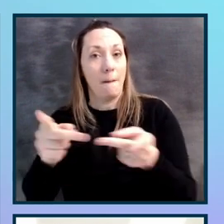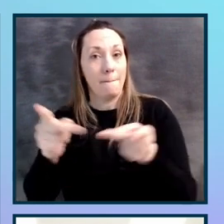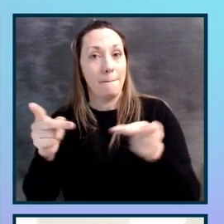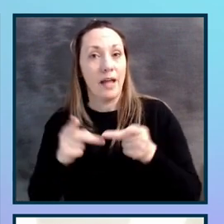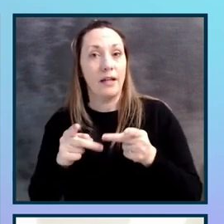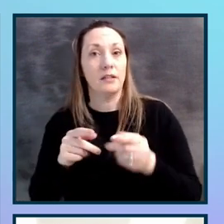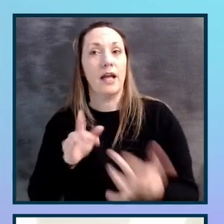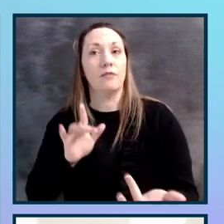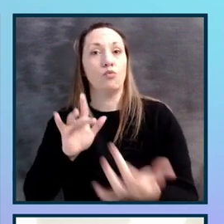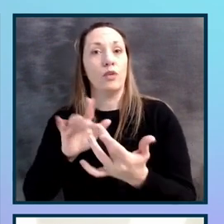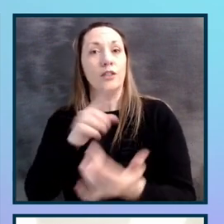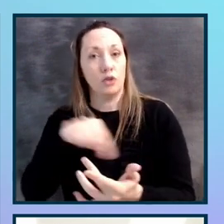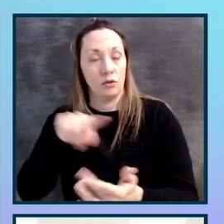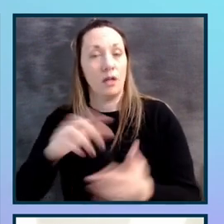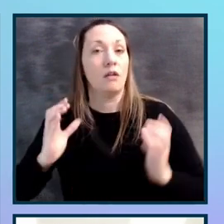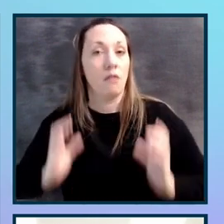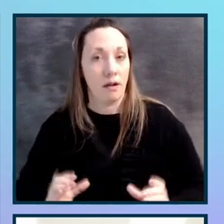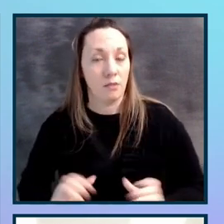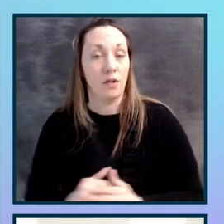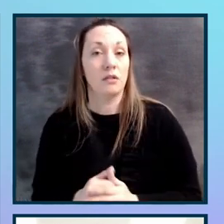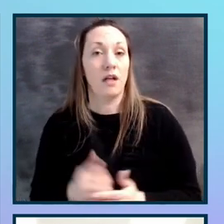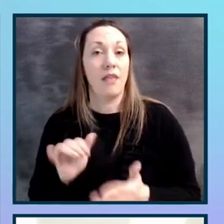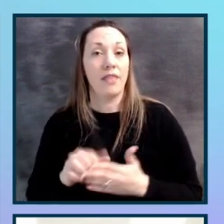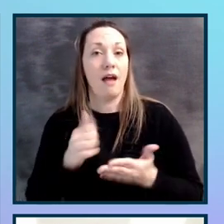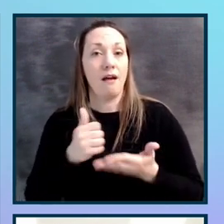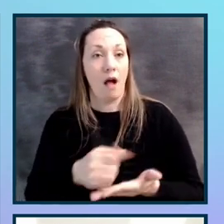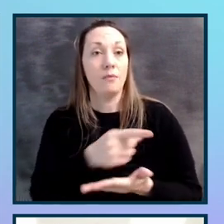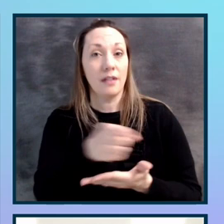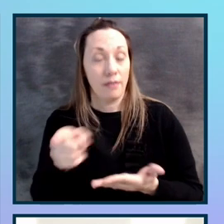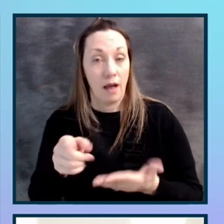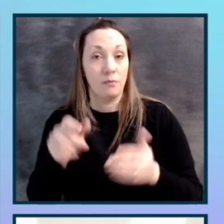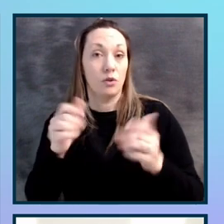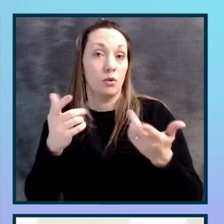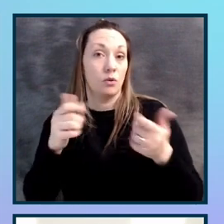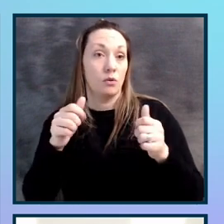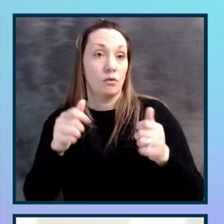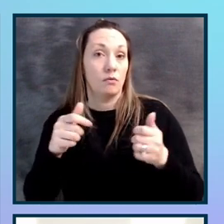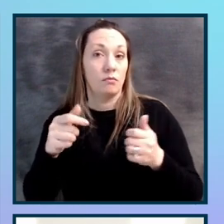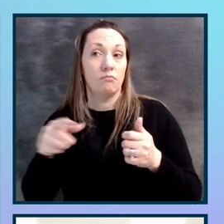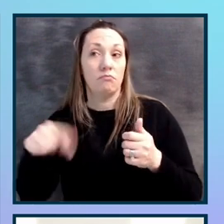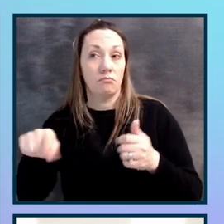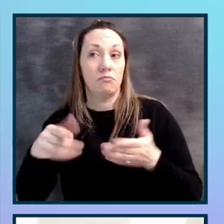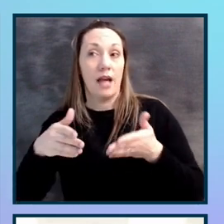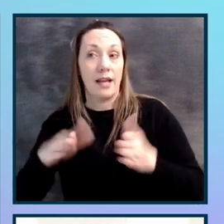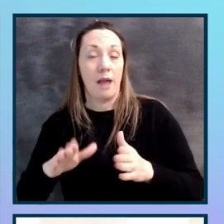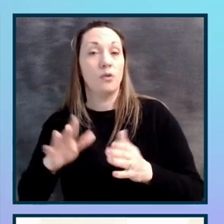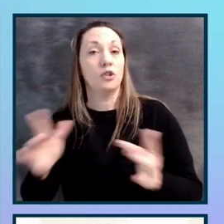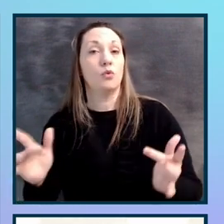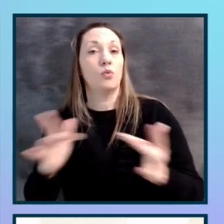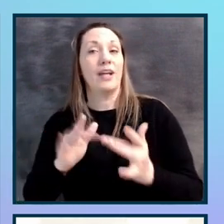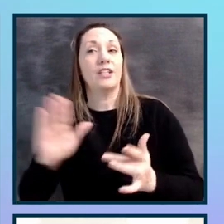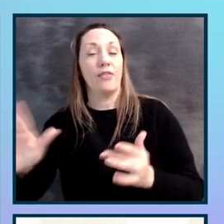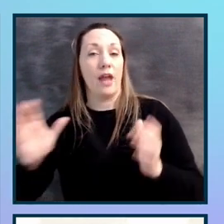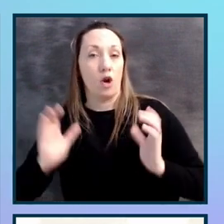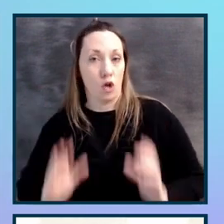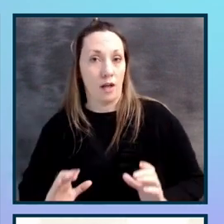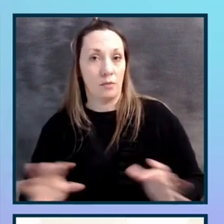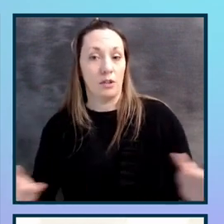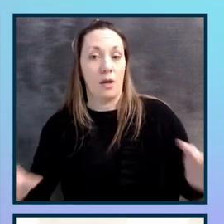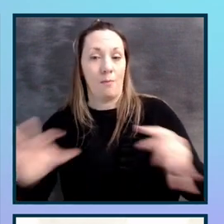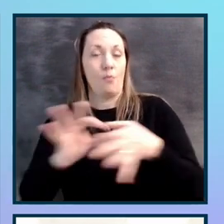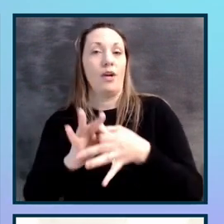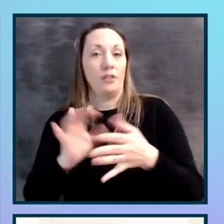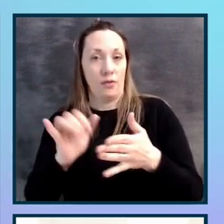that they have. And that helps them to enable their customers and bridge that accessibility empathy gap with theirs.